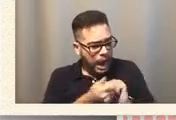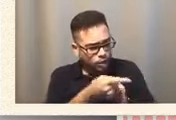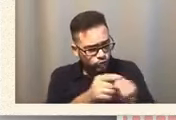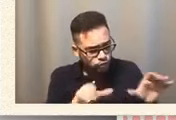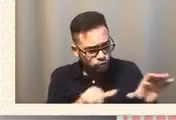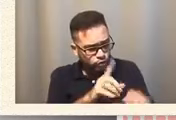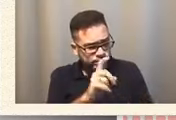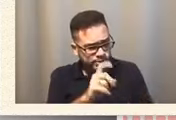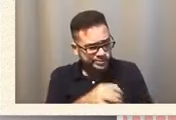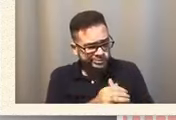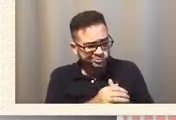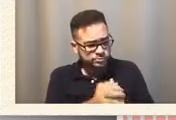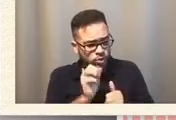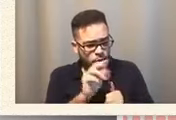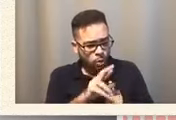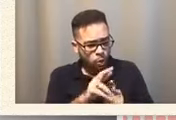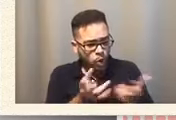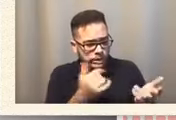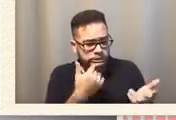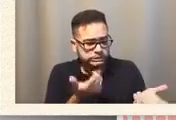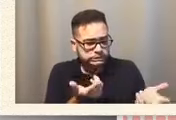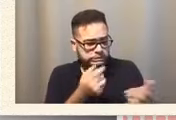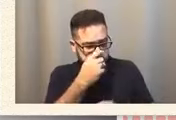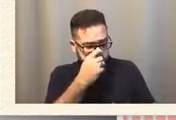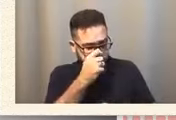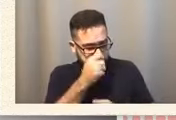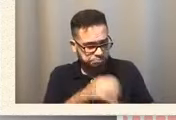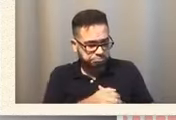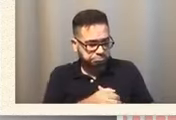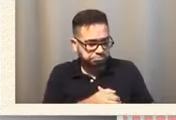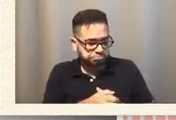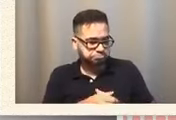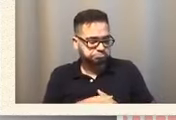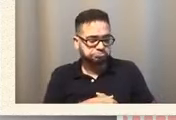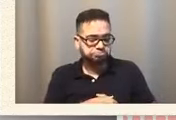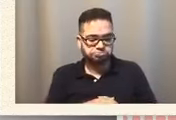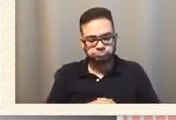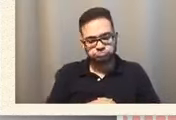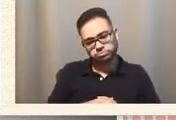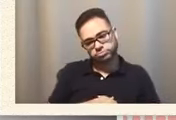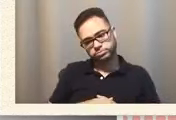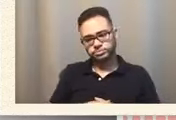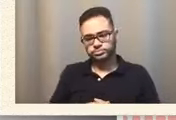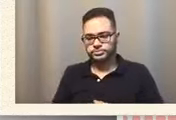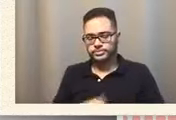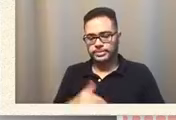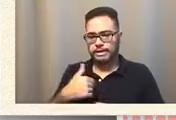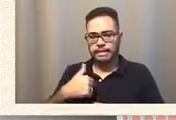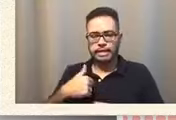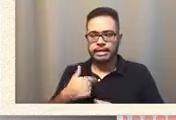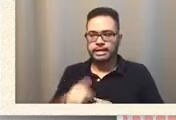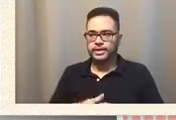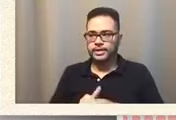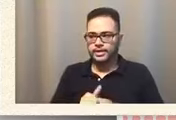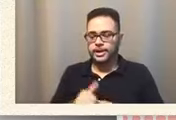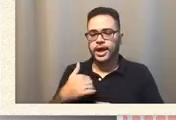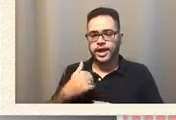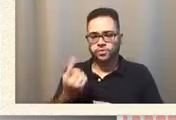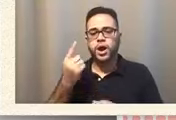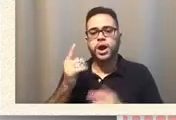have they just... Well, I'm pretty much having one contact with one of the teachers.